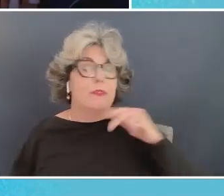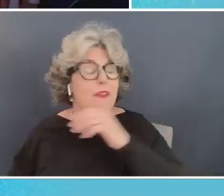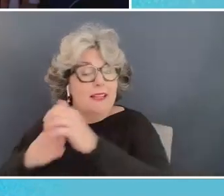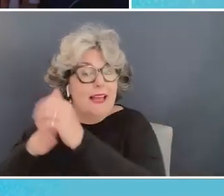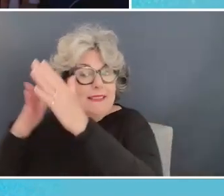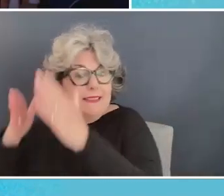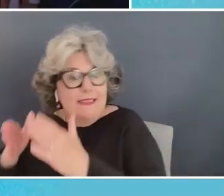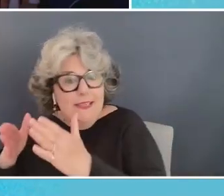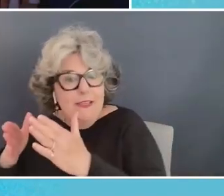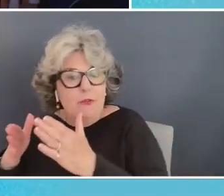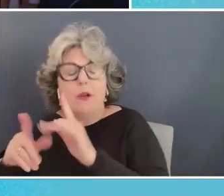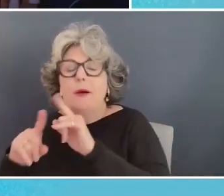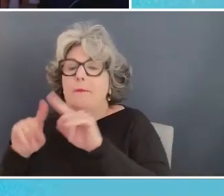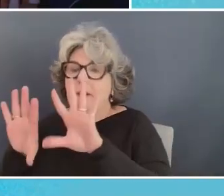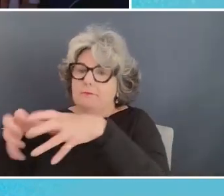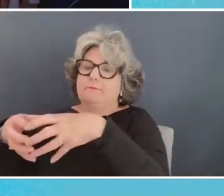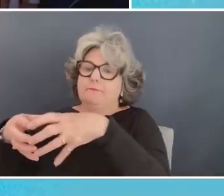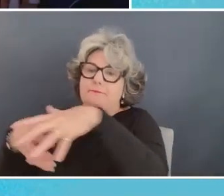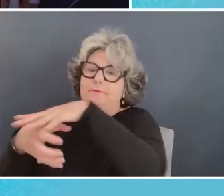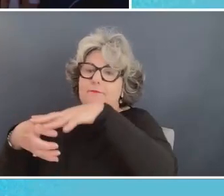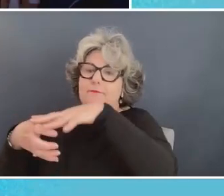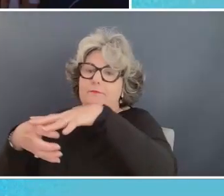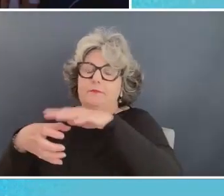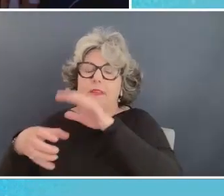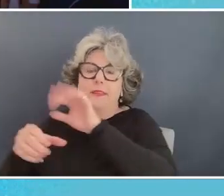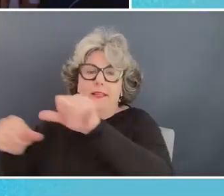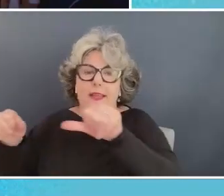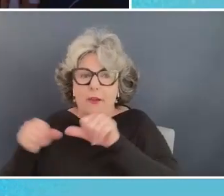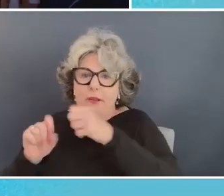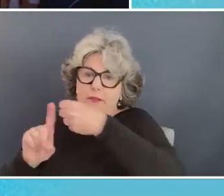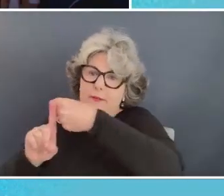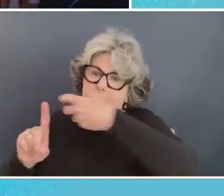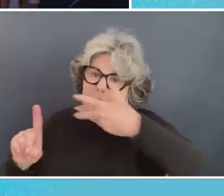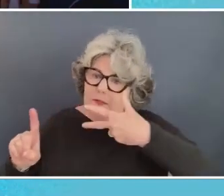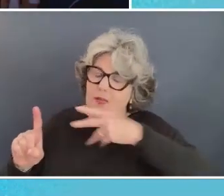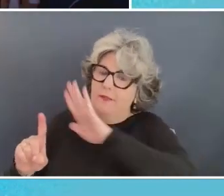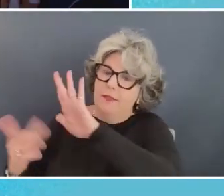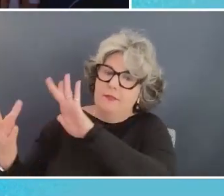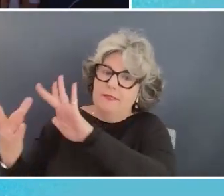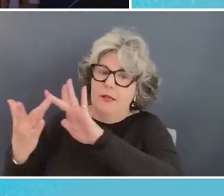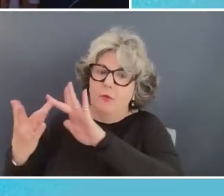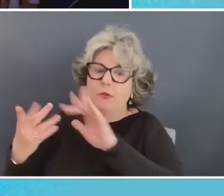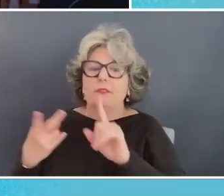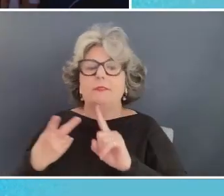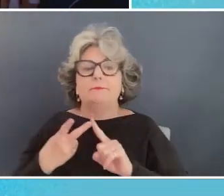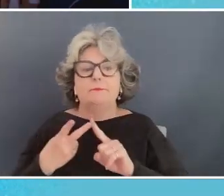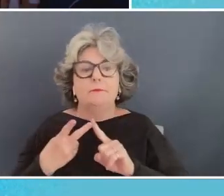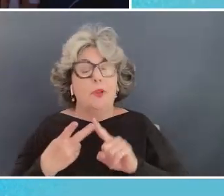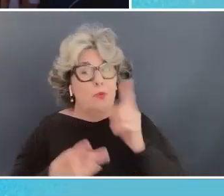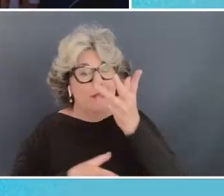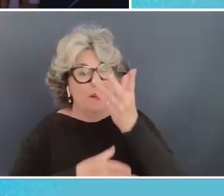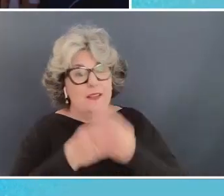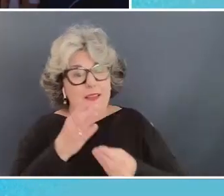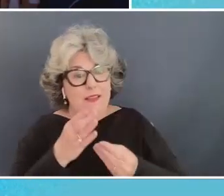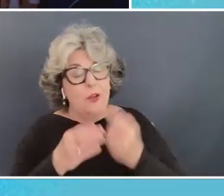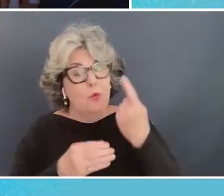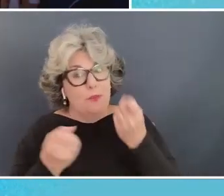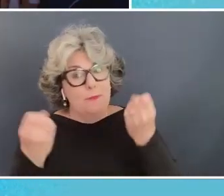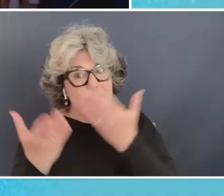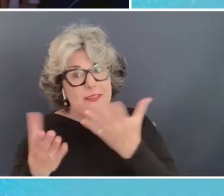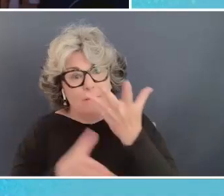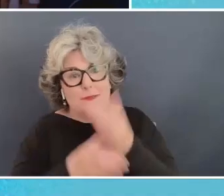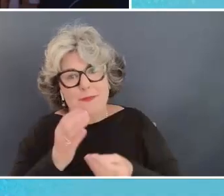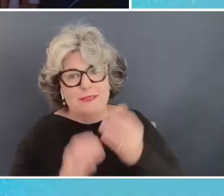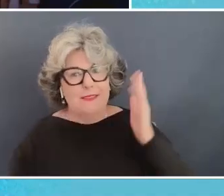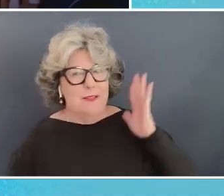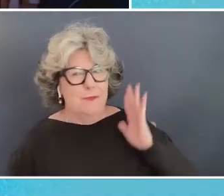a major hub uh in in the commonwealth and build out those networks the thing that was missing a one of the many things that was